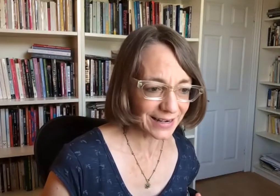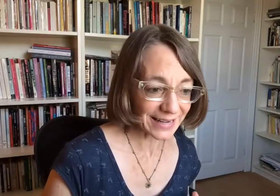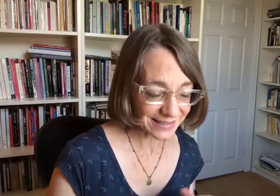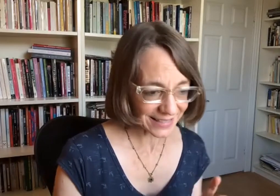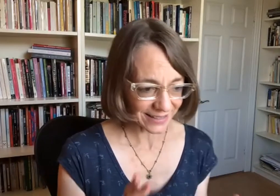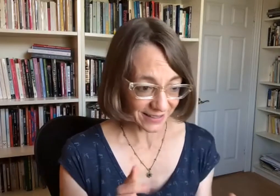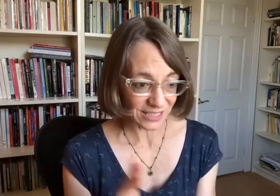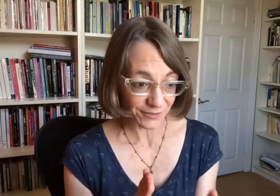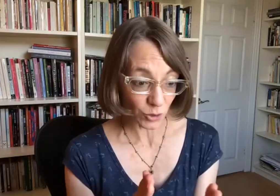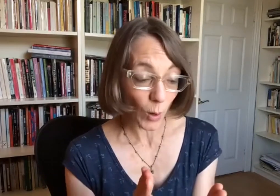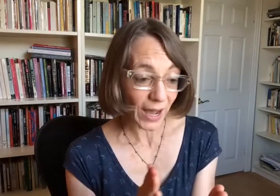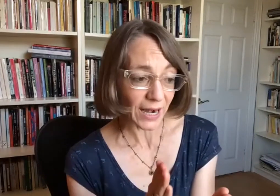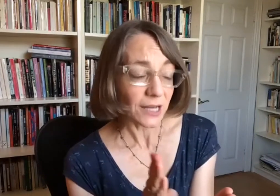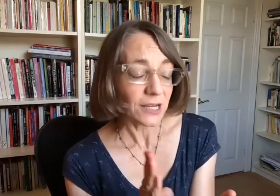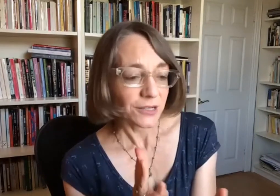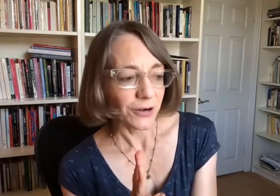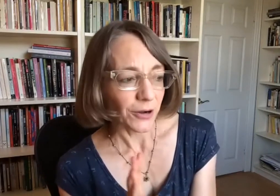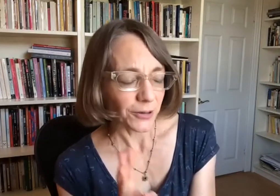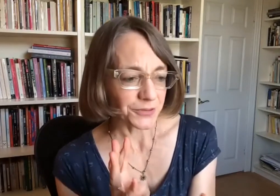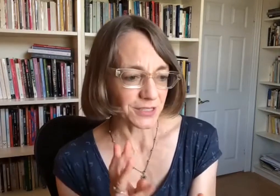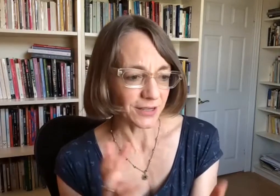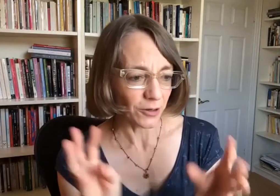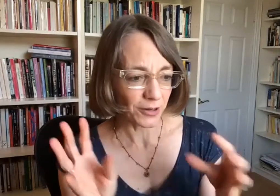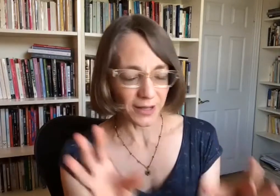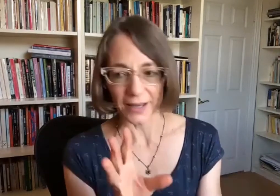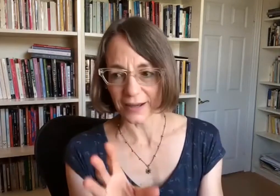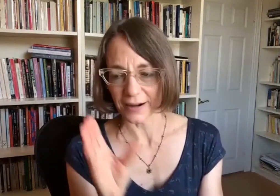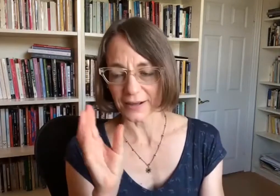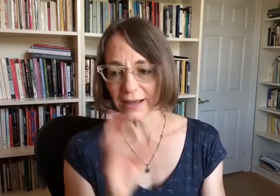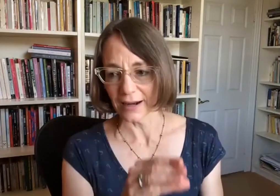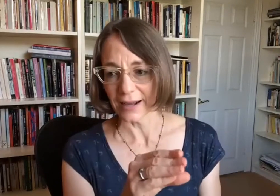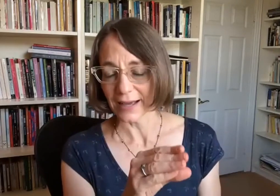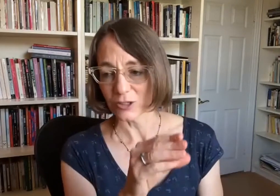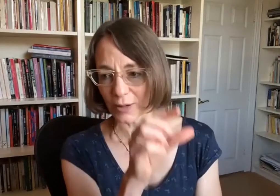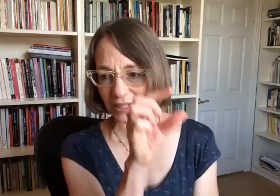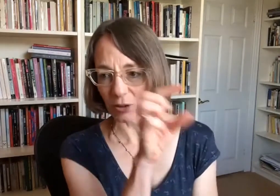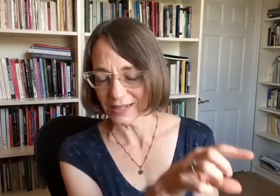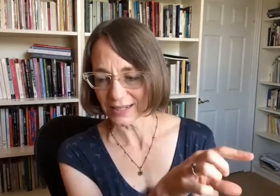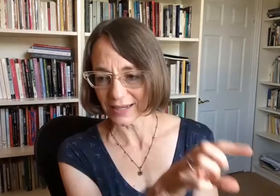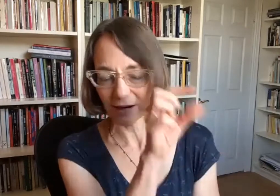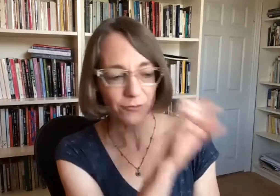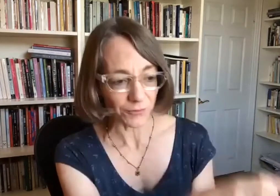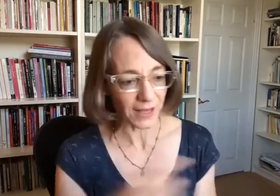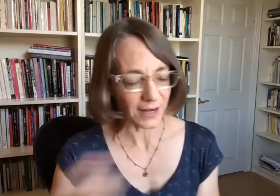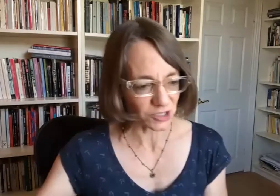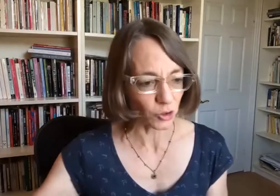It was not a matter of rehabilitating the individual.